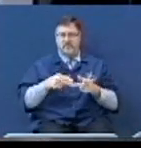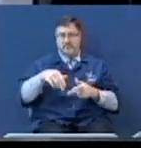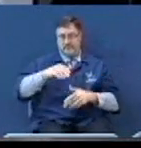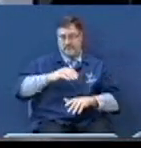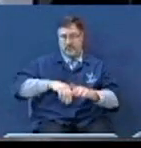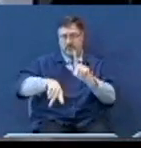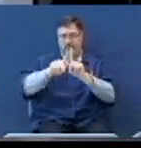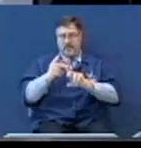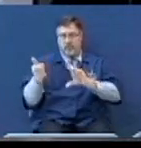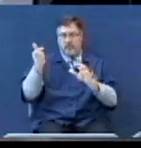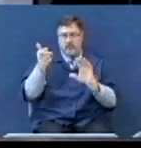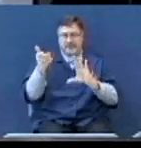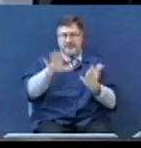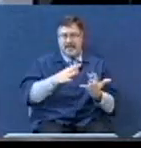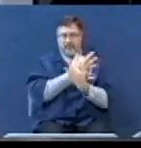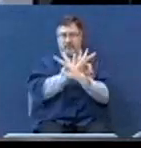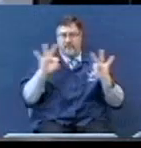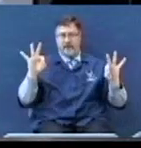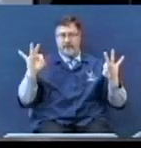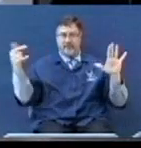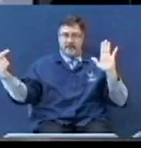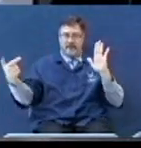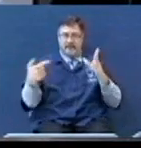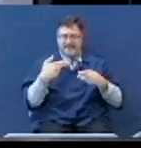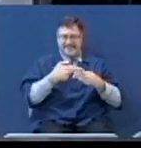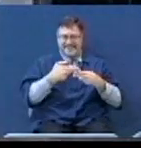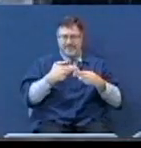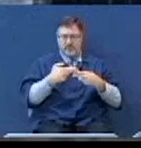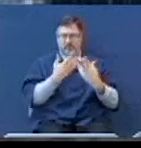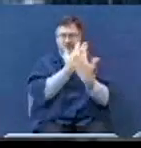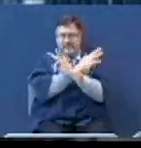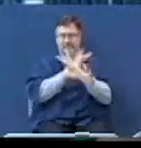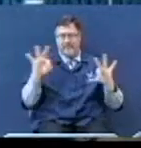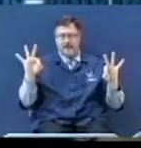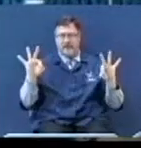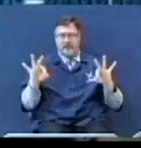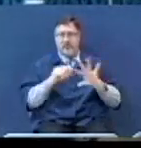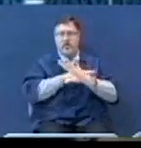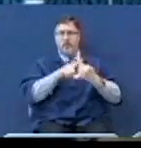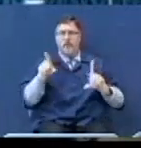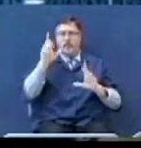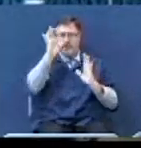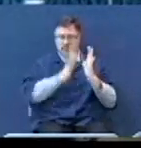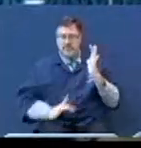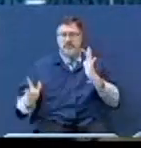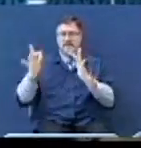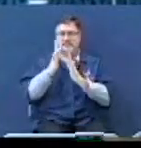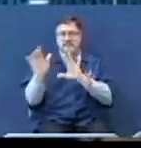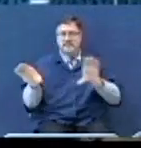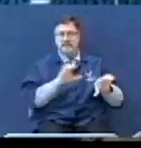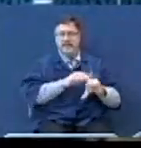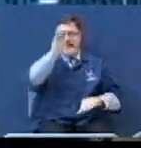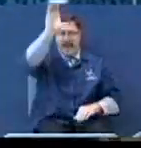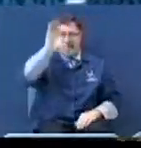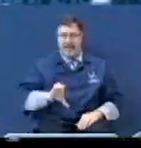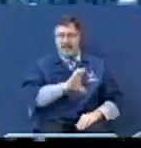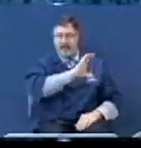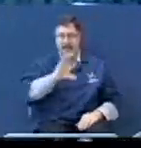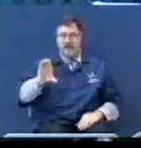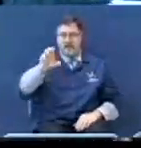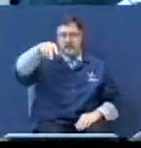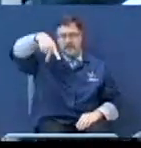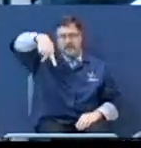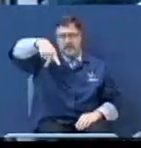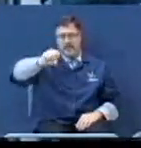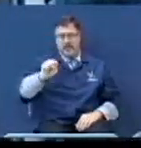others died for freedom, that's temporary freedom. But I want to tell you what he did at Calvary. It's permanent freedom.